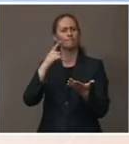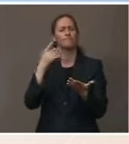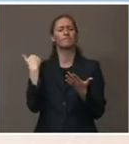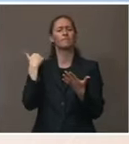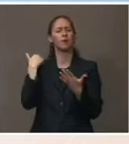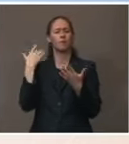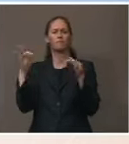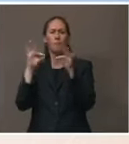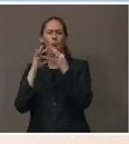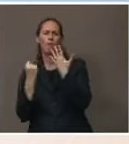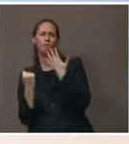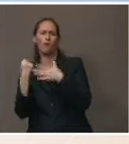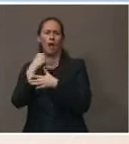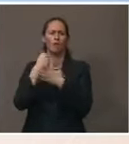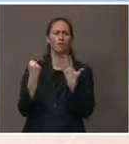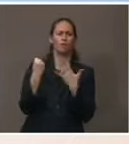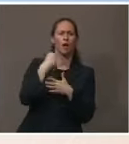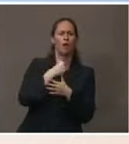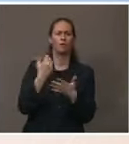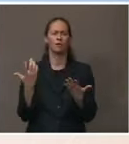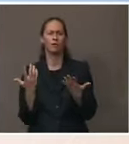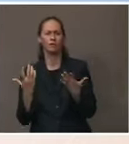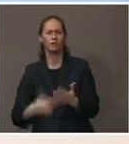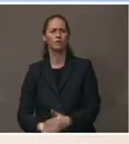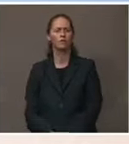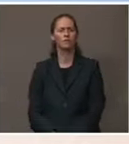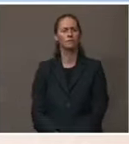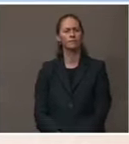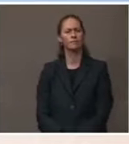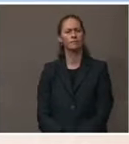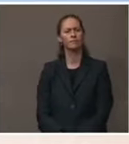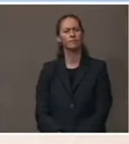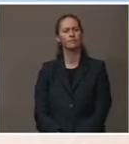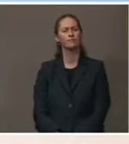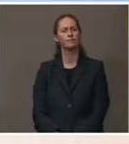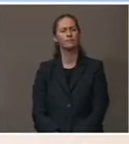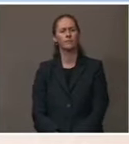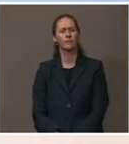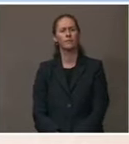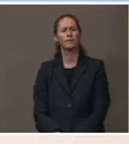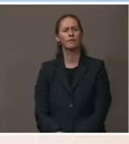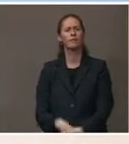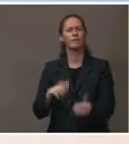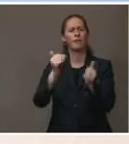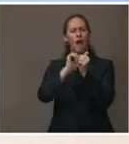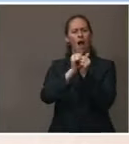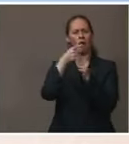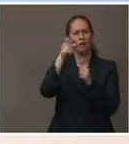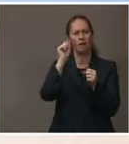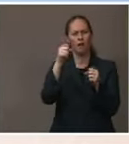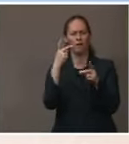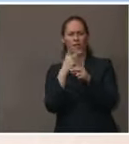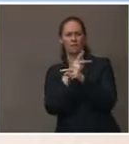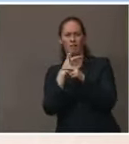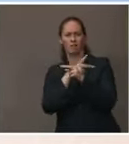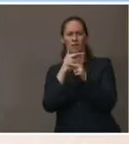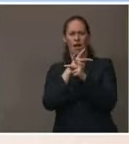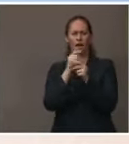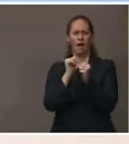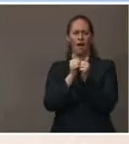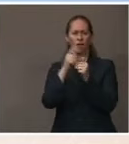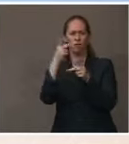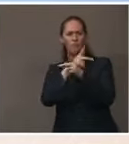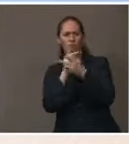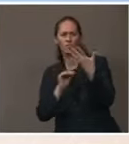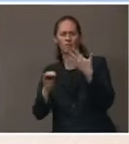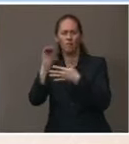mean, how do you anticipate dealing with and solving those priorities, spending issues, if you